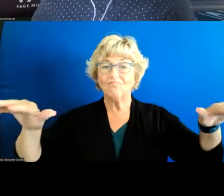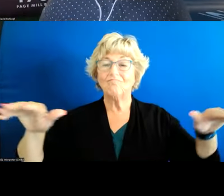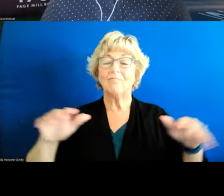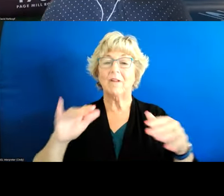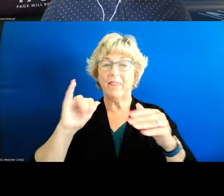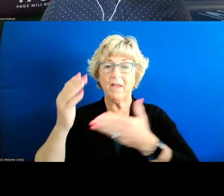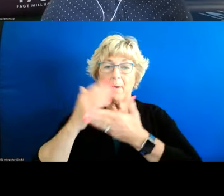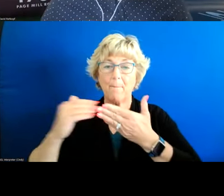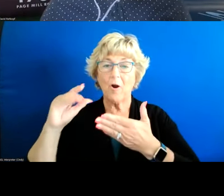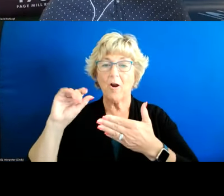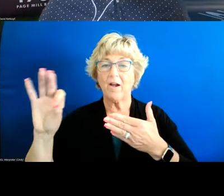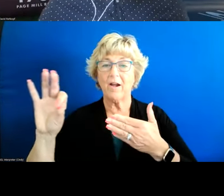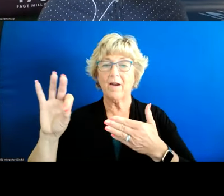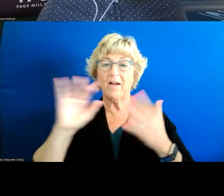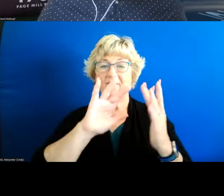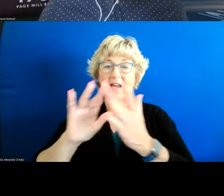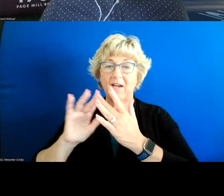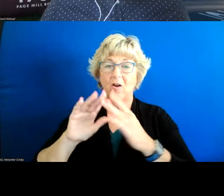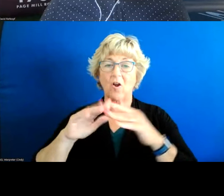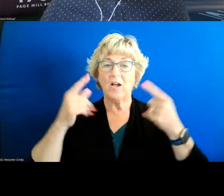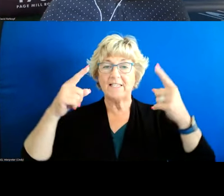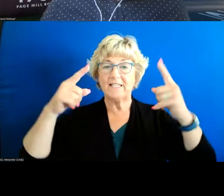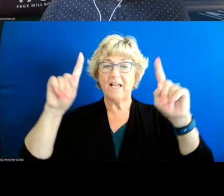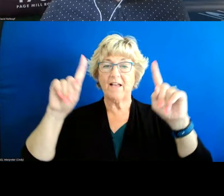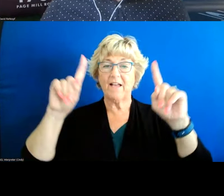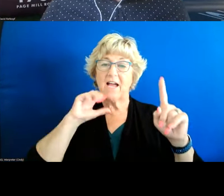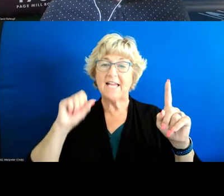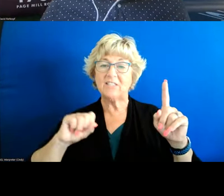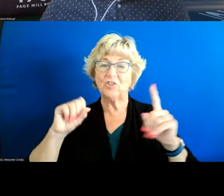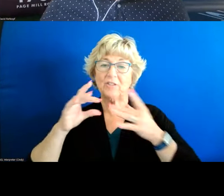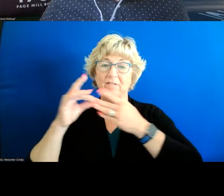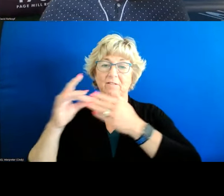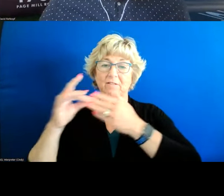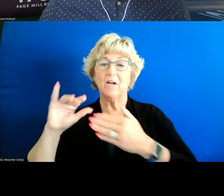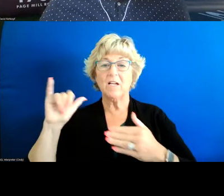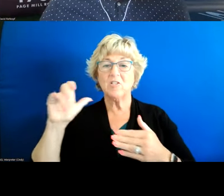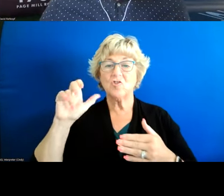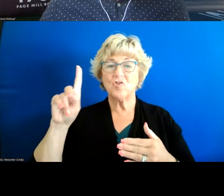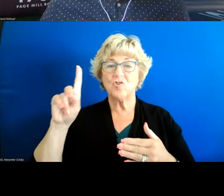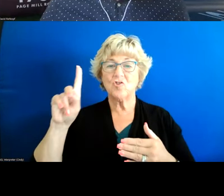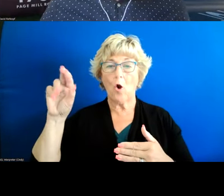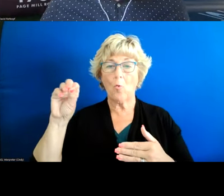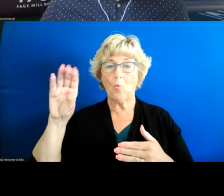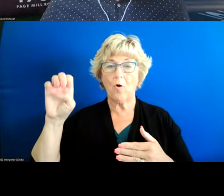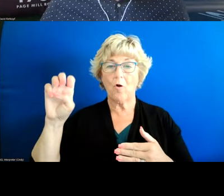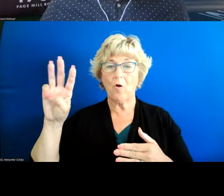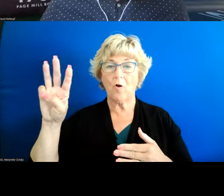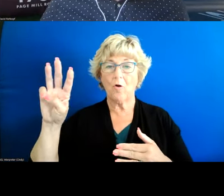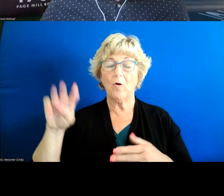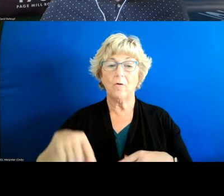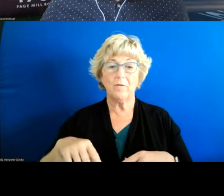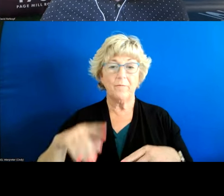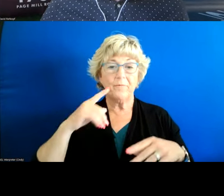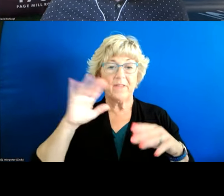of a um a network on successful aging which is led by um jack row uh and it it's been a